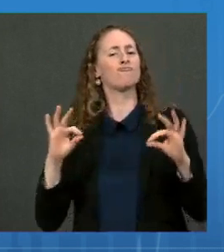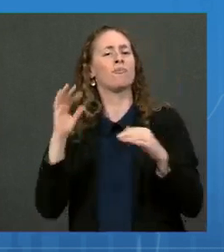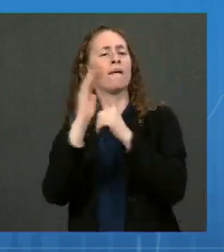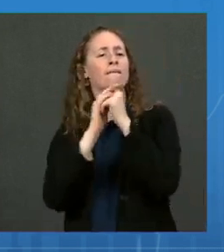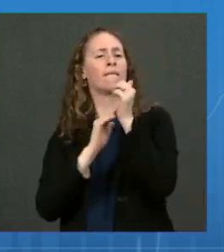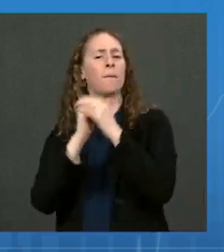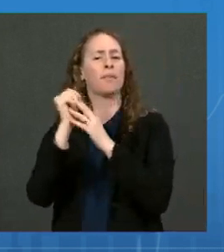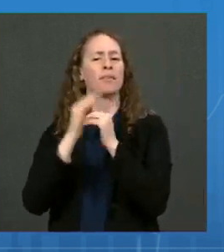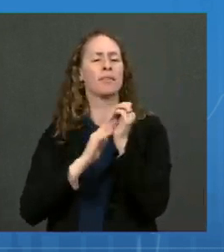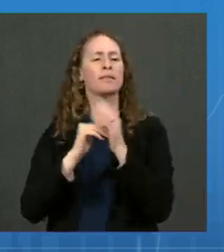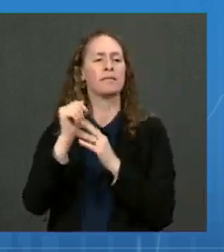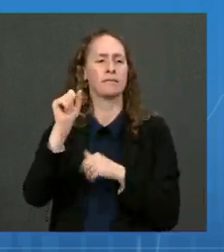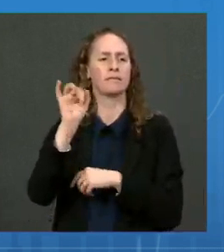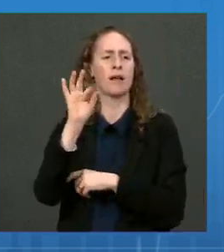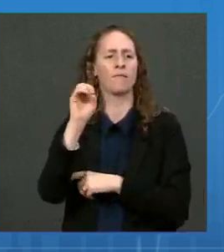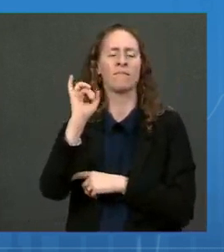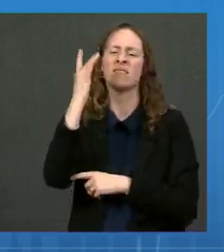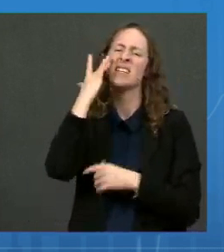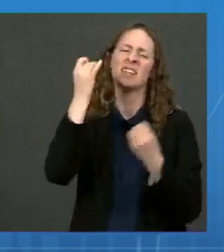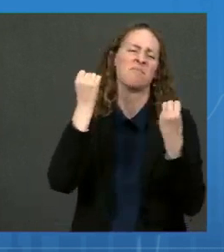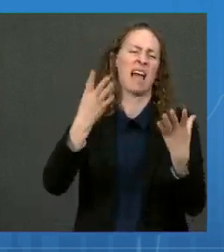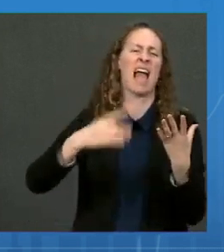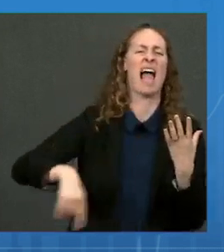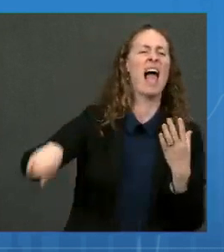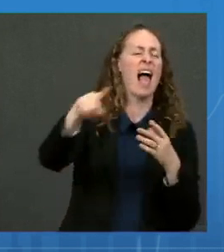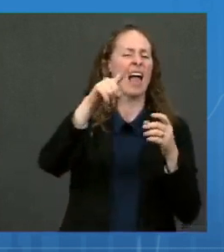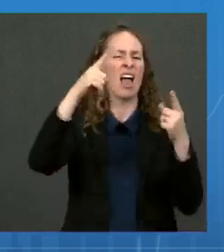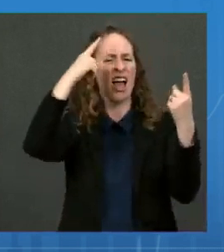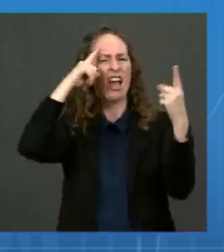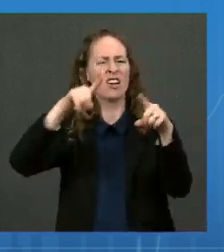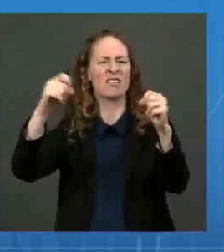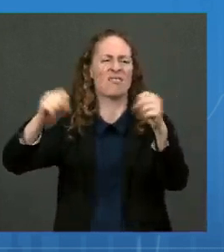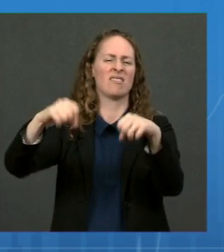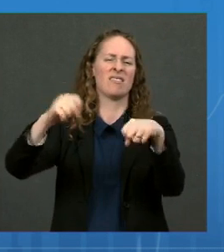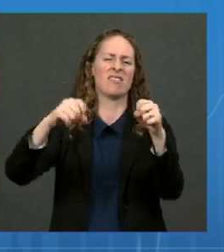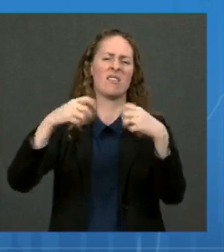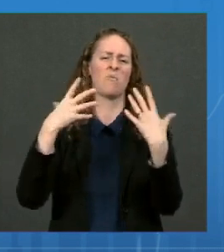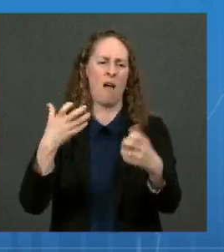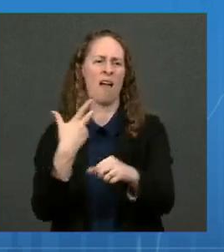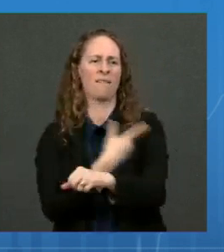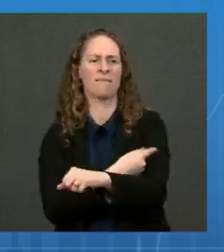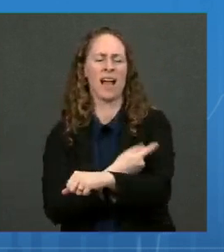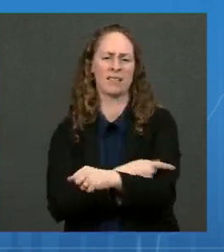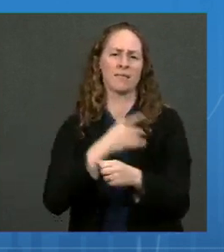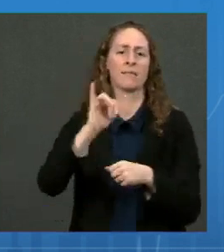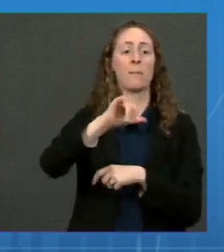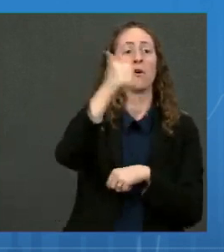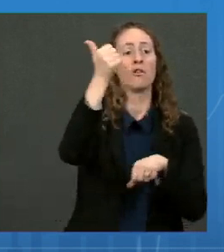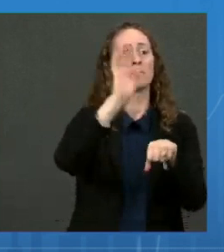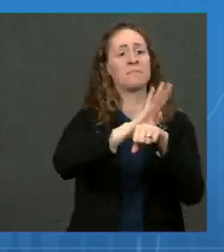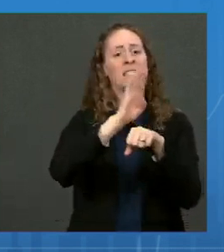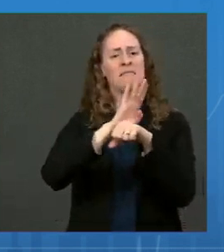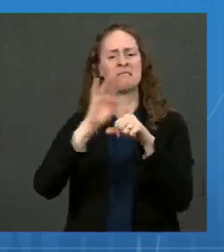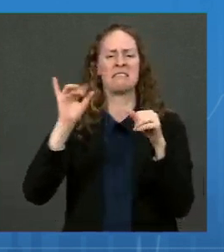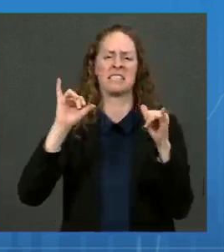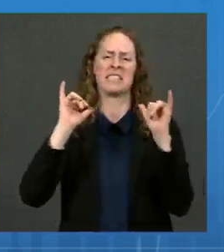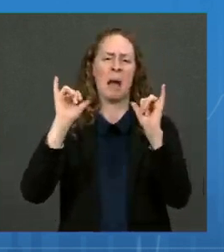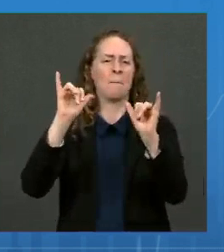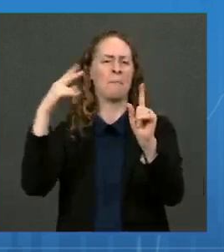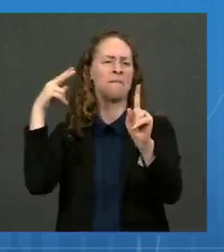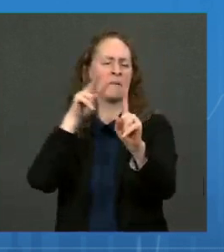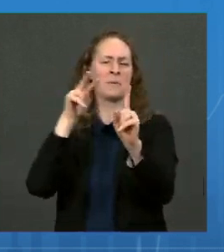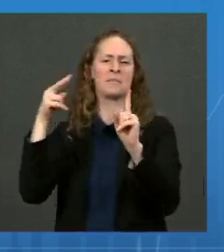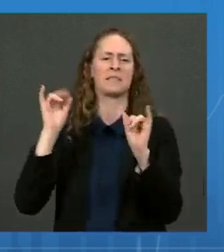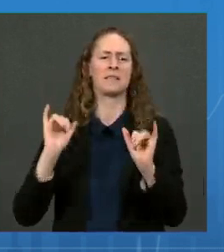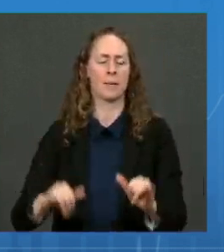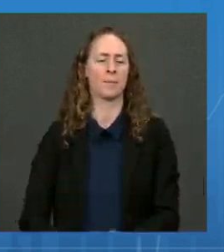American people and are becoming the standard across all sectors. In fact, just yesterday, Boeing, one of the nation's largest